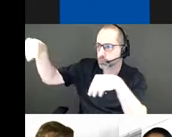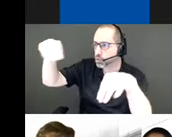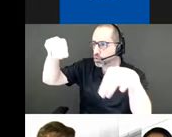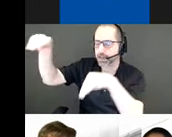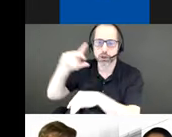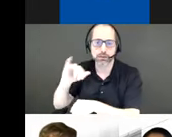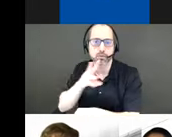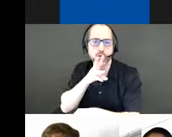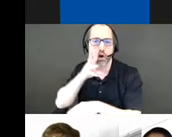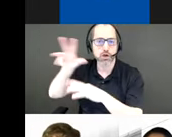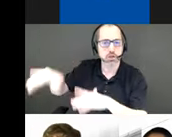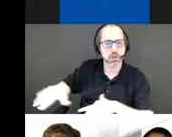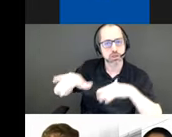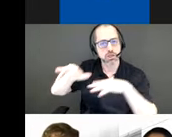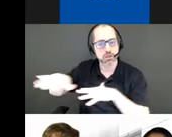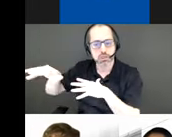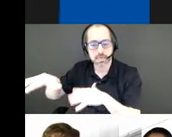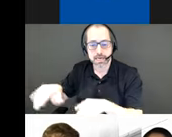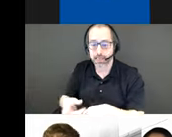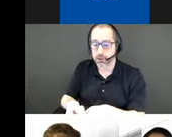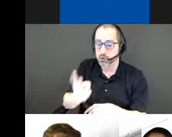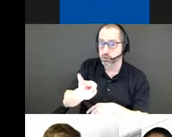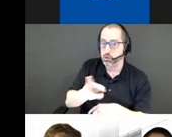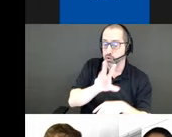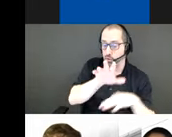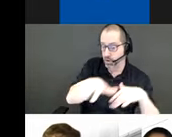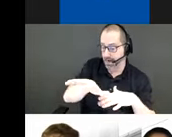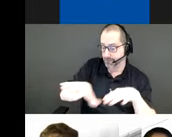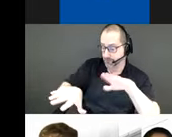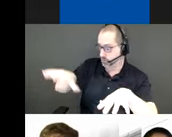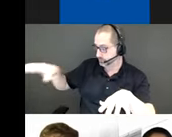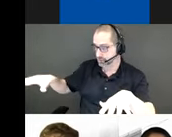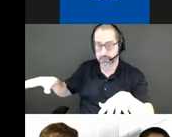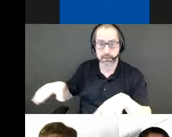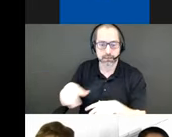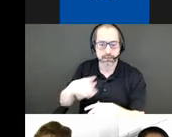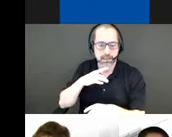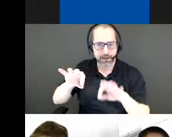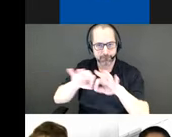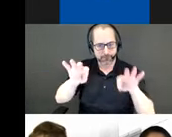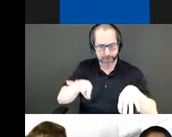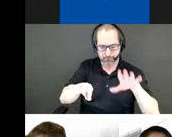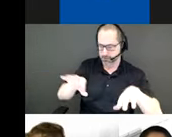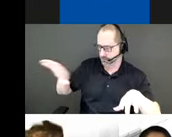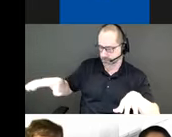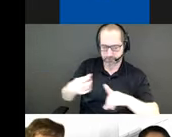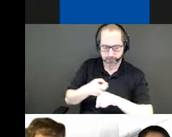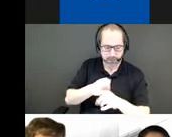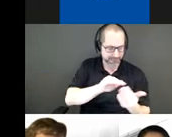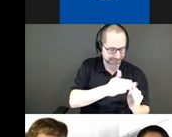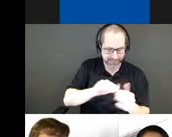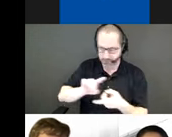forms at either side of York Street frame and accentuate the threshold from city to water and back again.